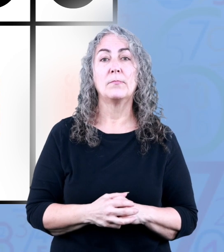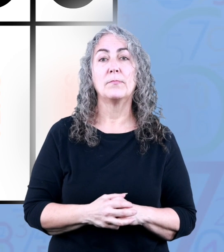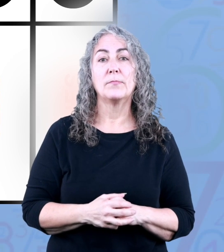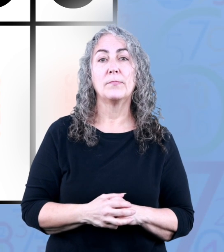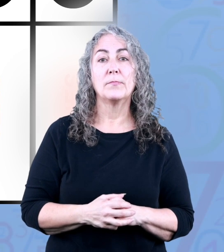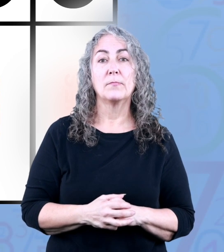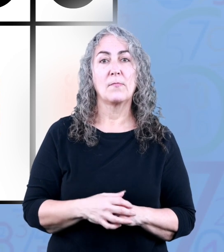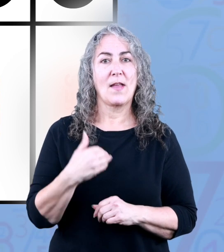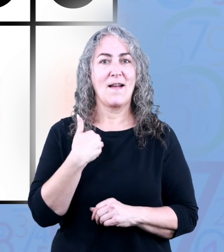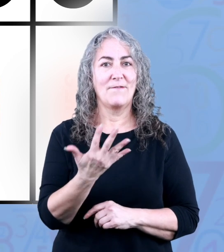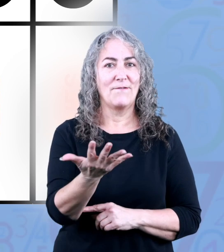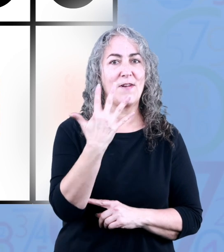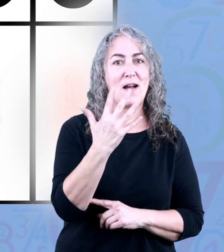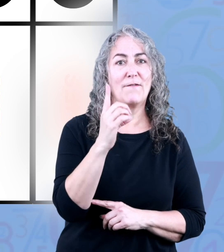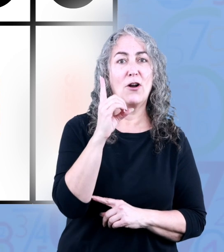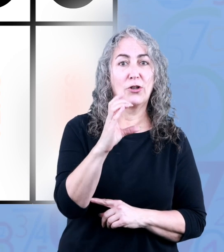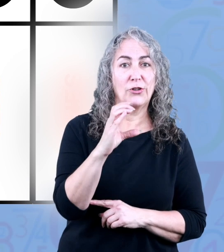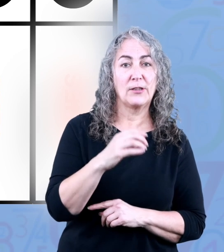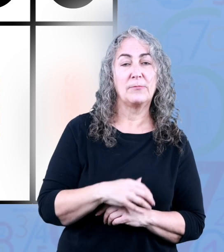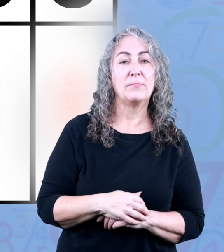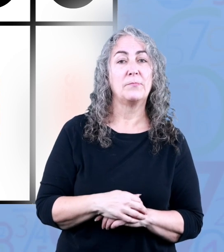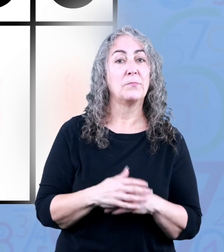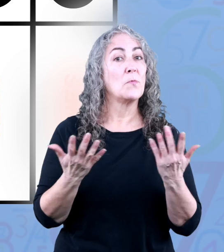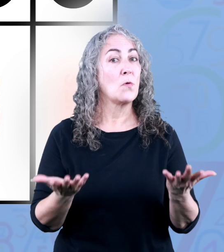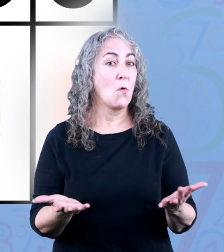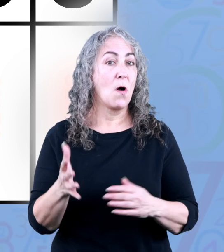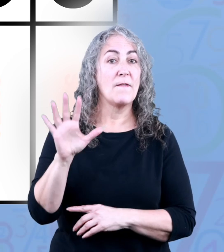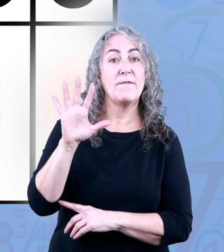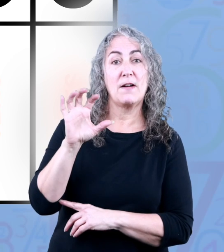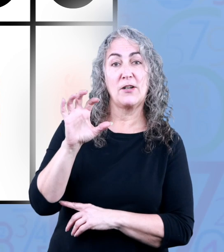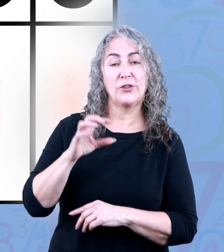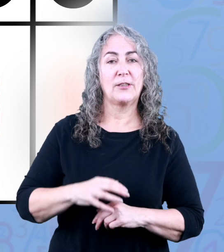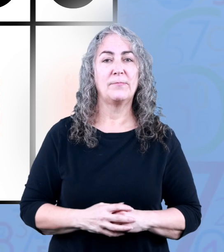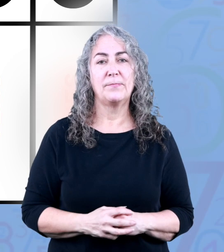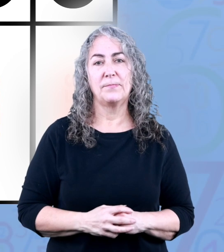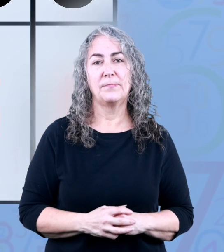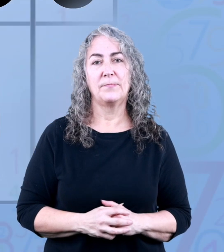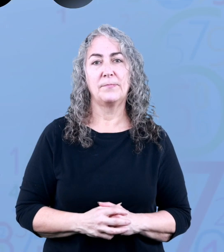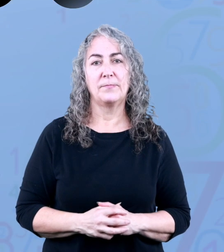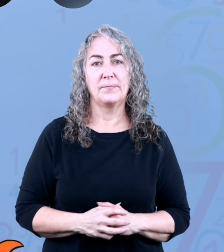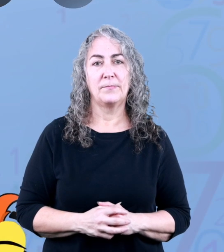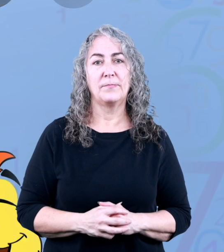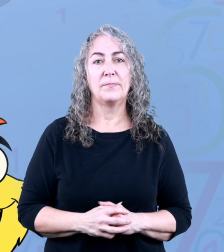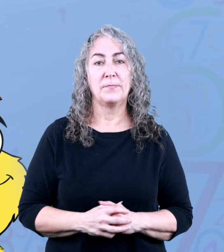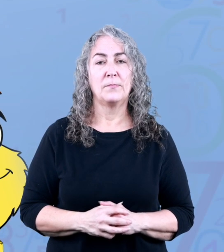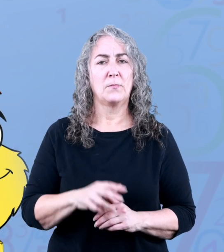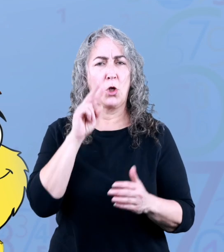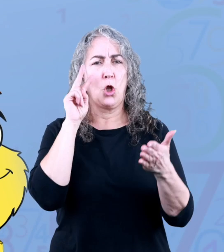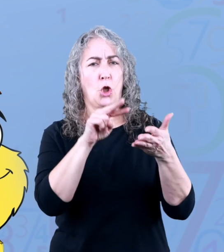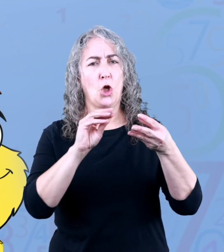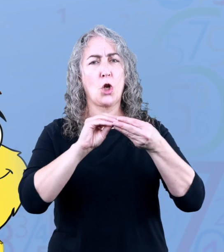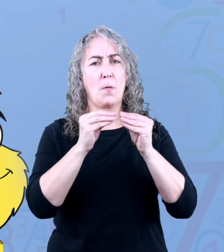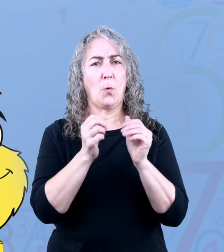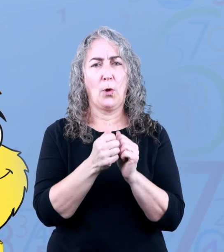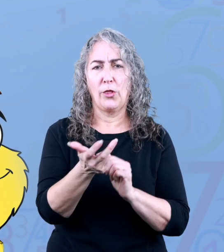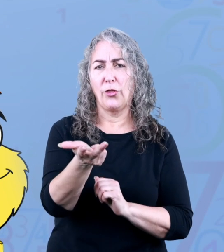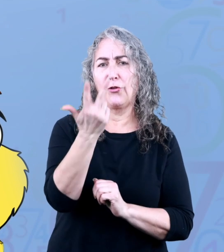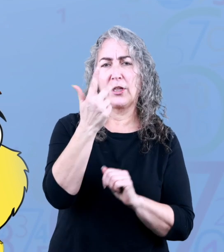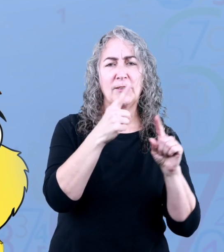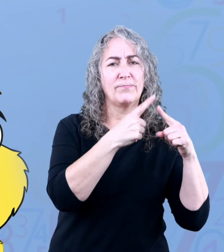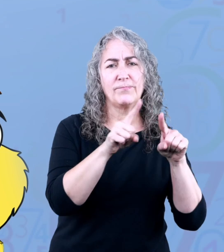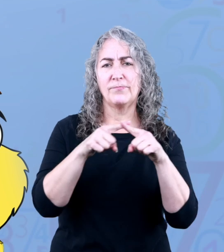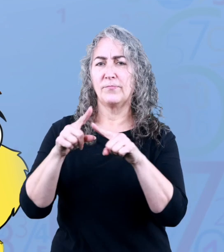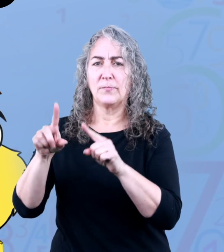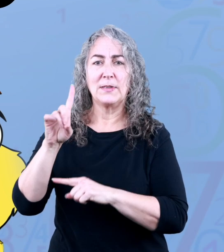place we now have five hundreds or five hundred let's look at a number with